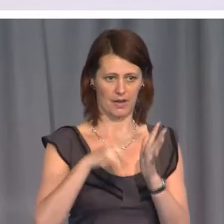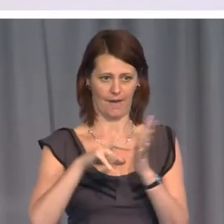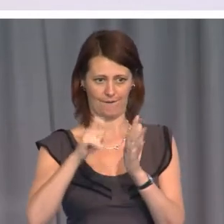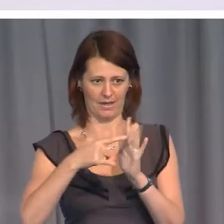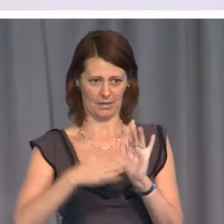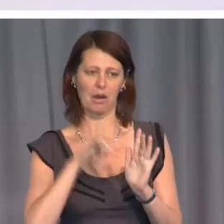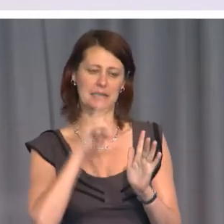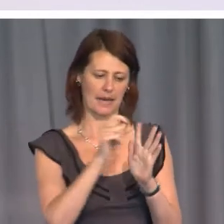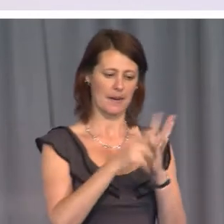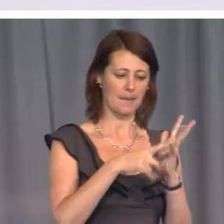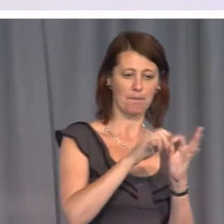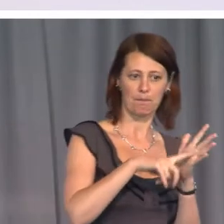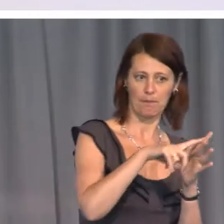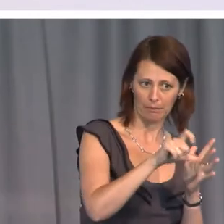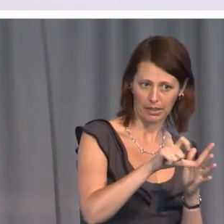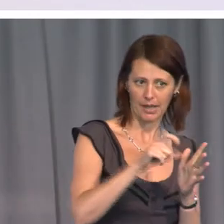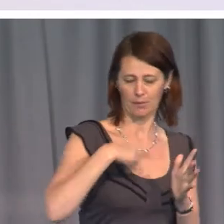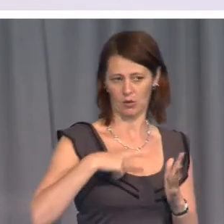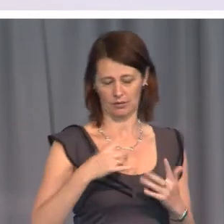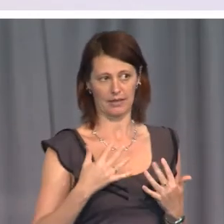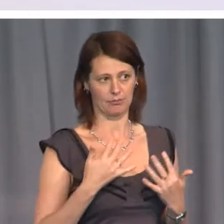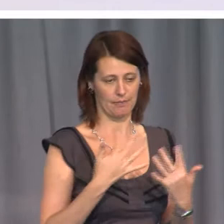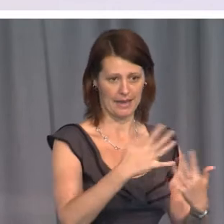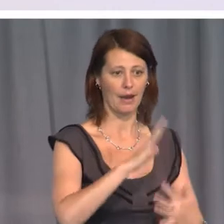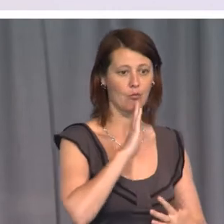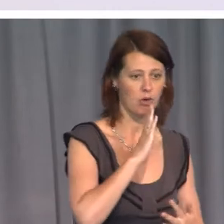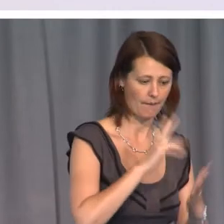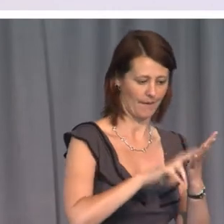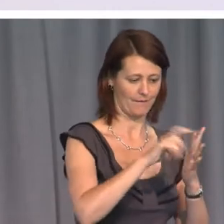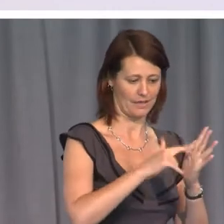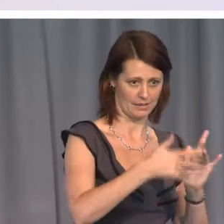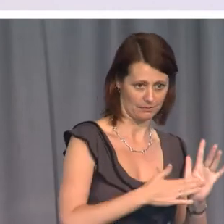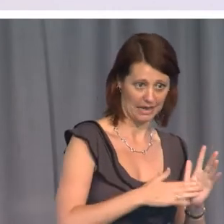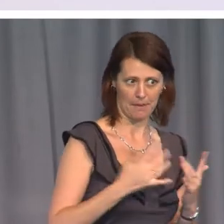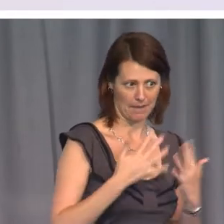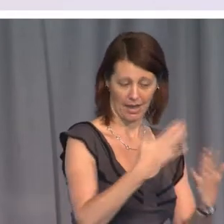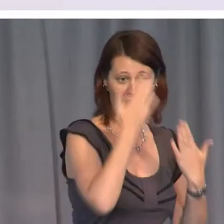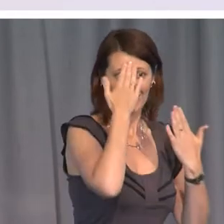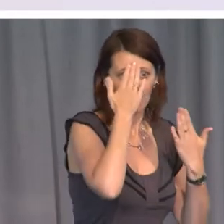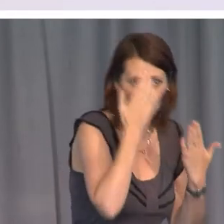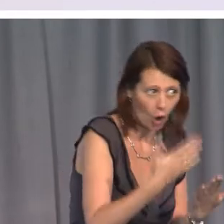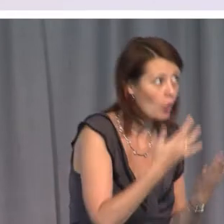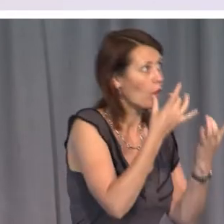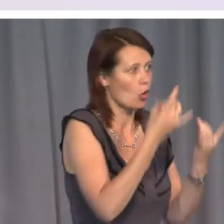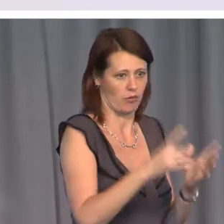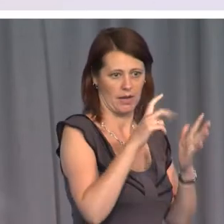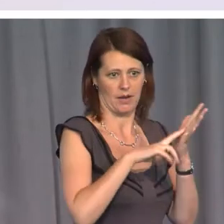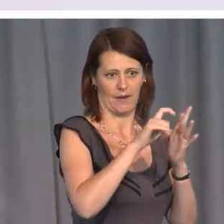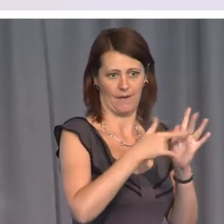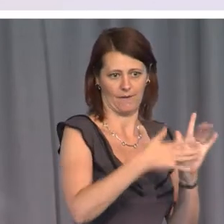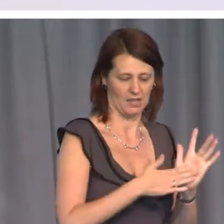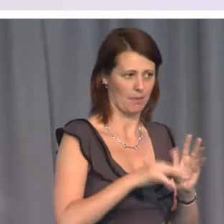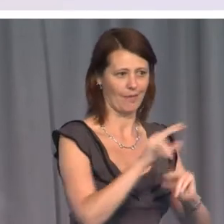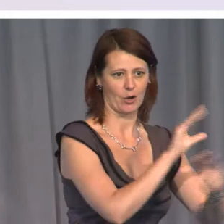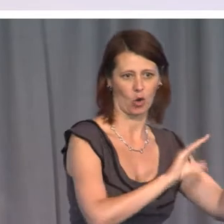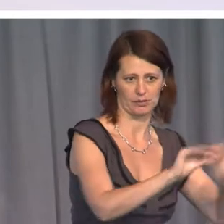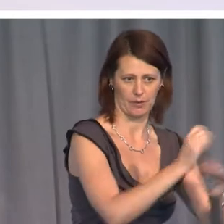I understand there have been a lot of private victims who maybe even don't know that they're victims of the gossip and tittle-tattle,